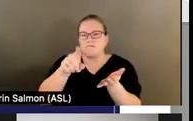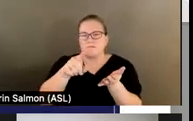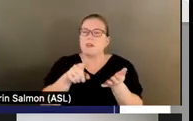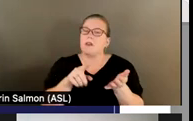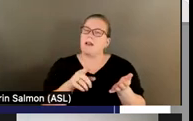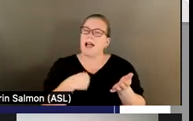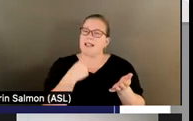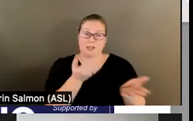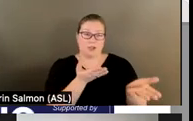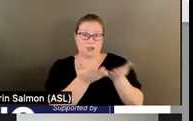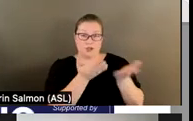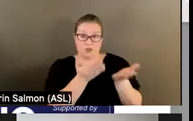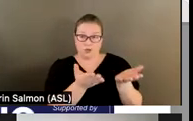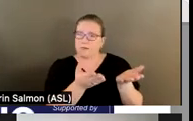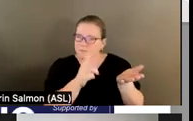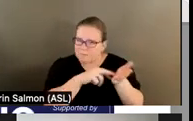Next slide, please.